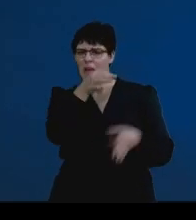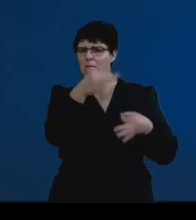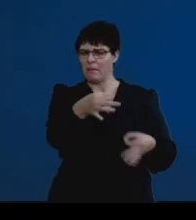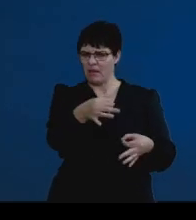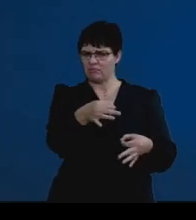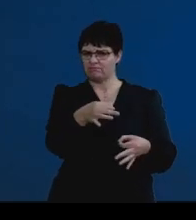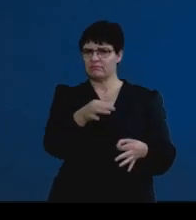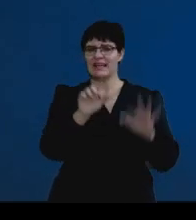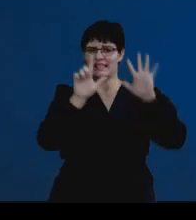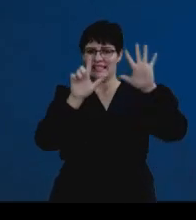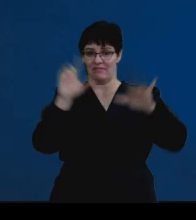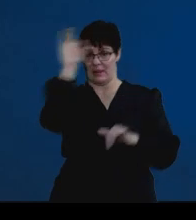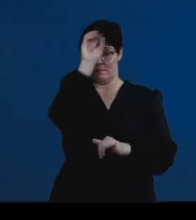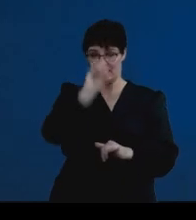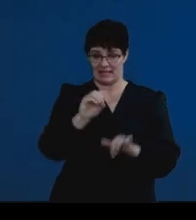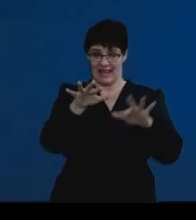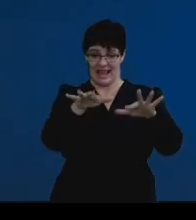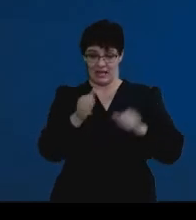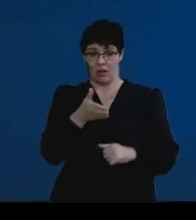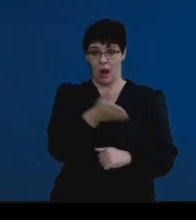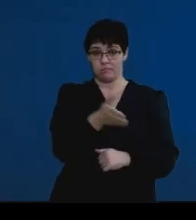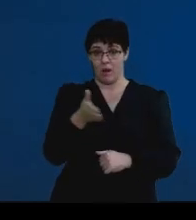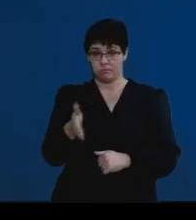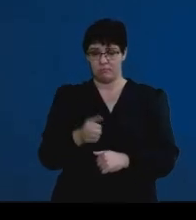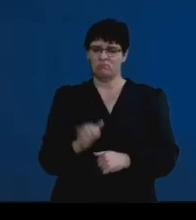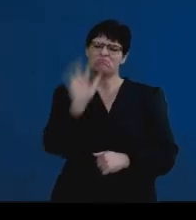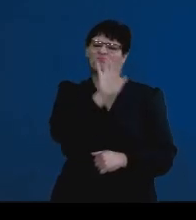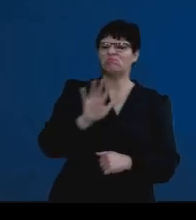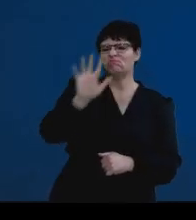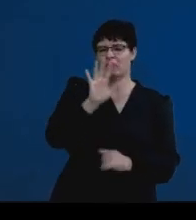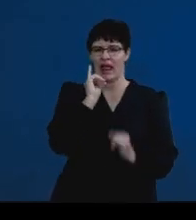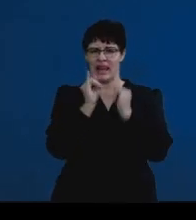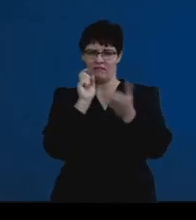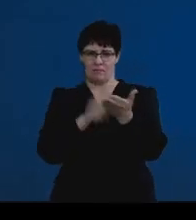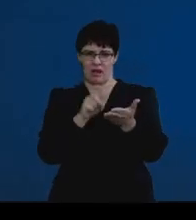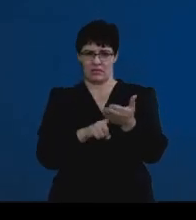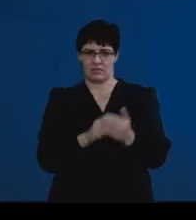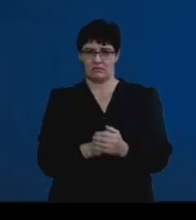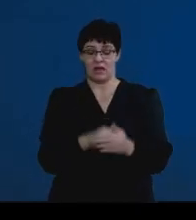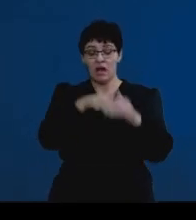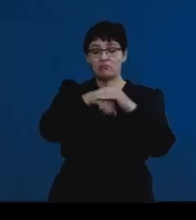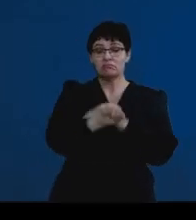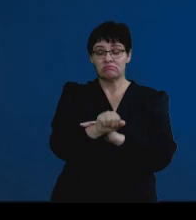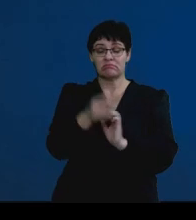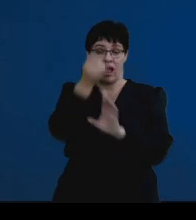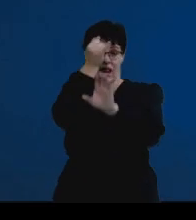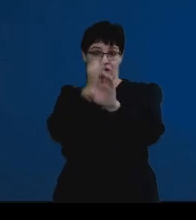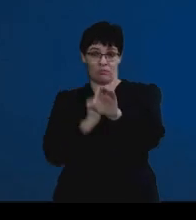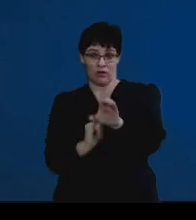makes up 7% of the exam, which is approximately 11 marks. Reproduction in vertebrates